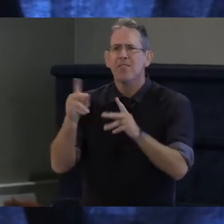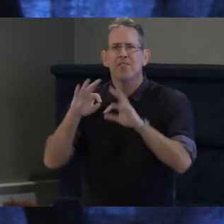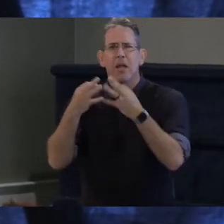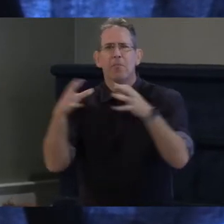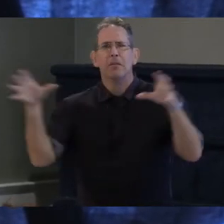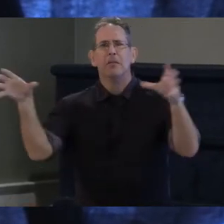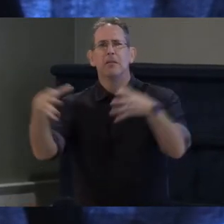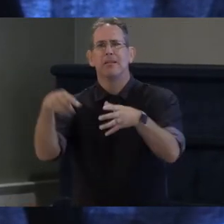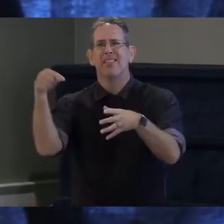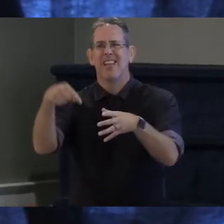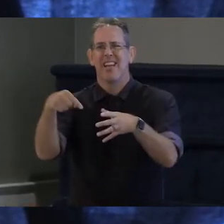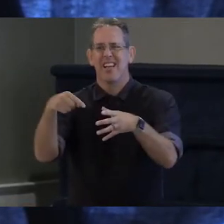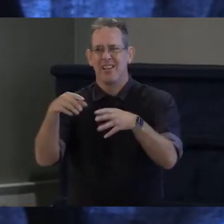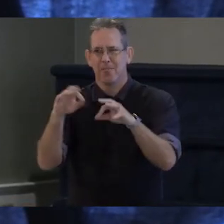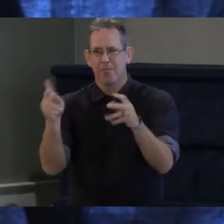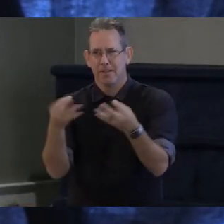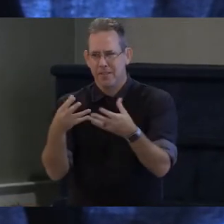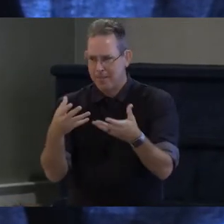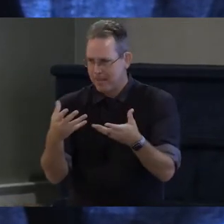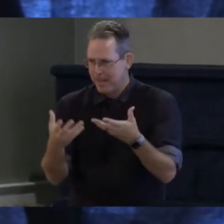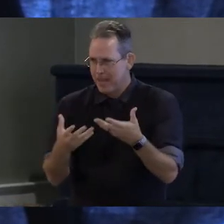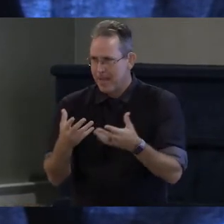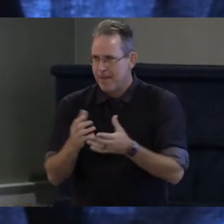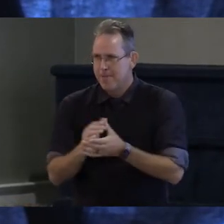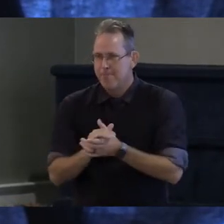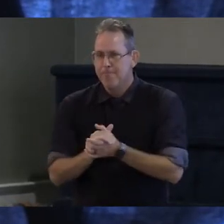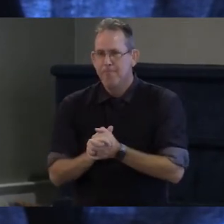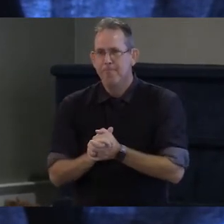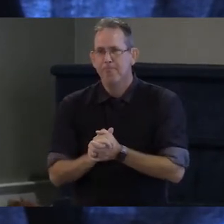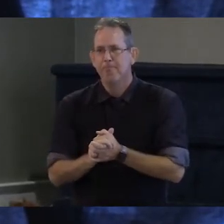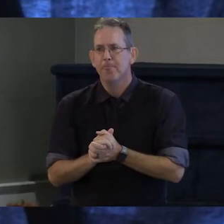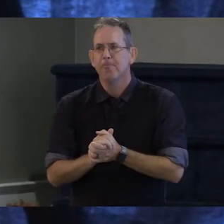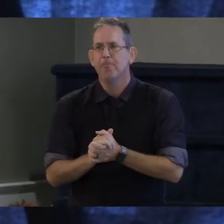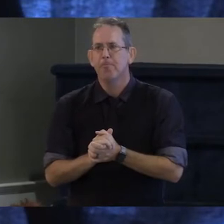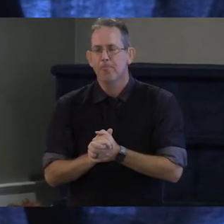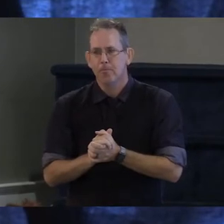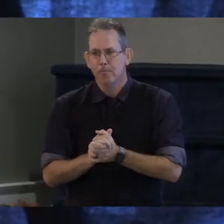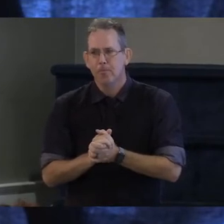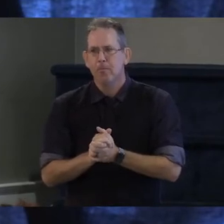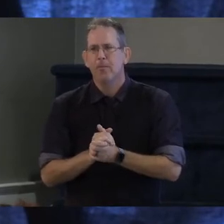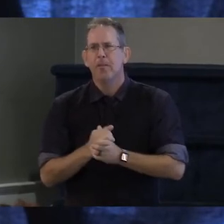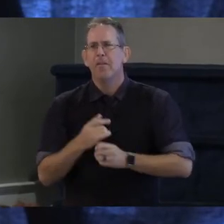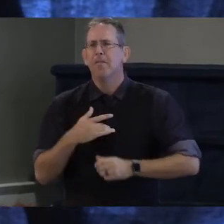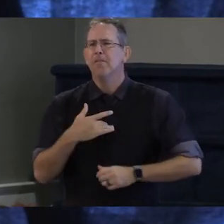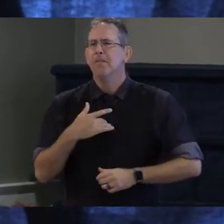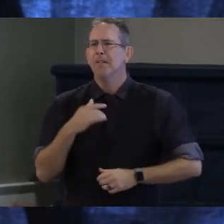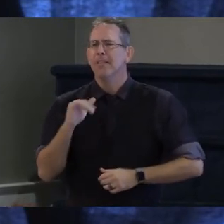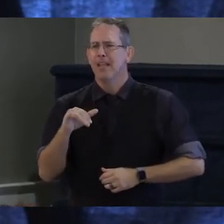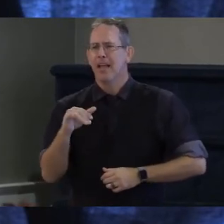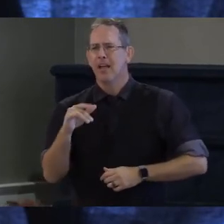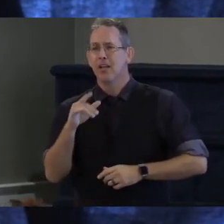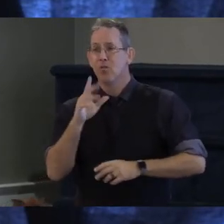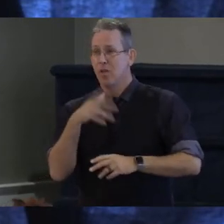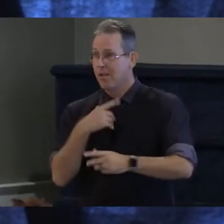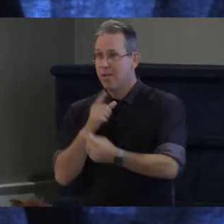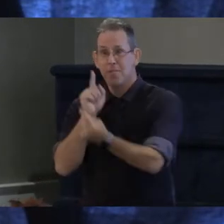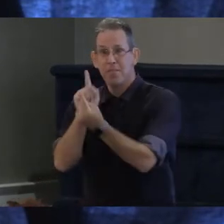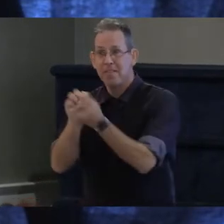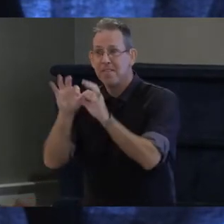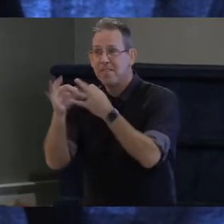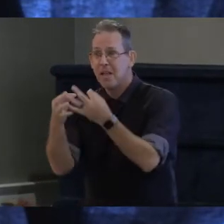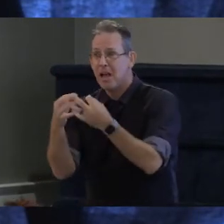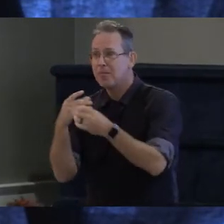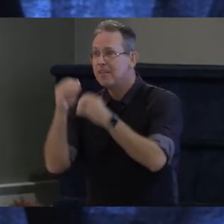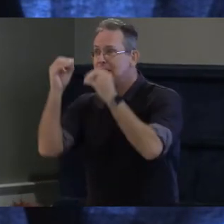when they meet with their school counselors and their teachers. First, whether it's a 504